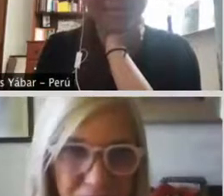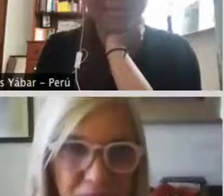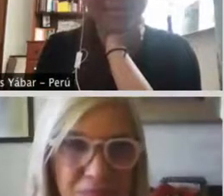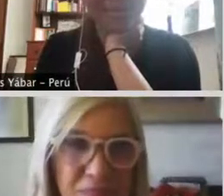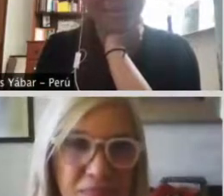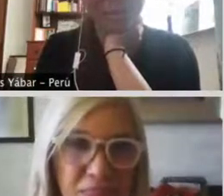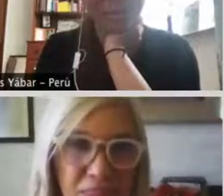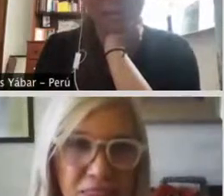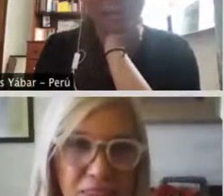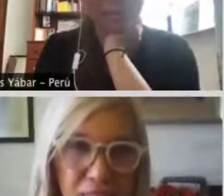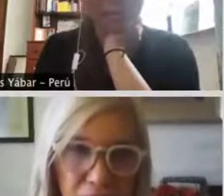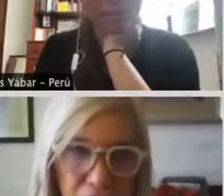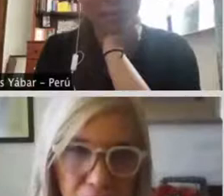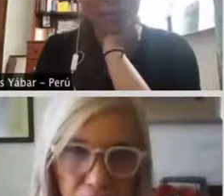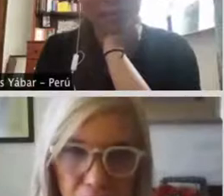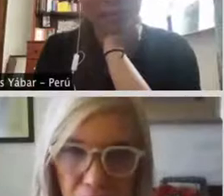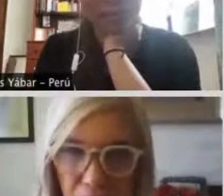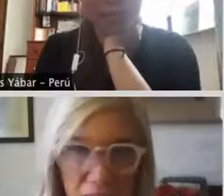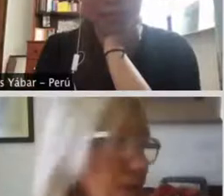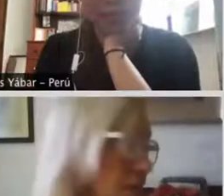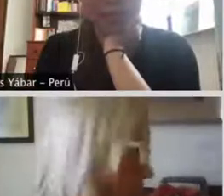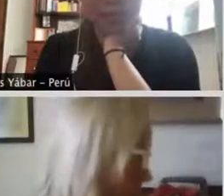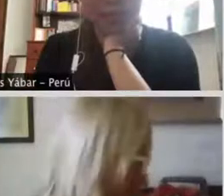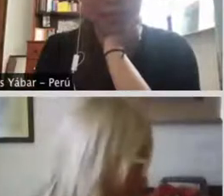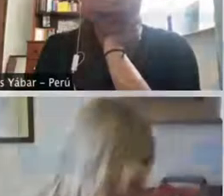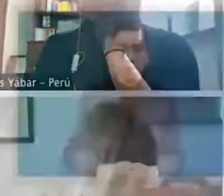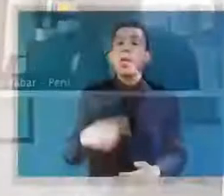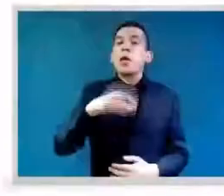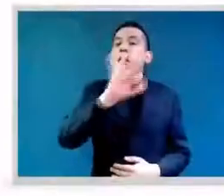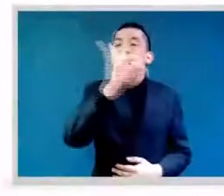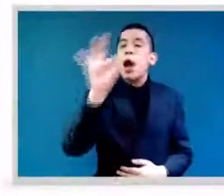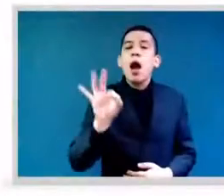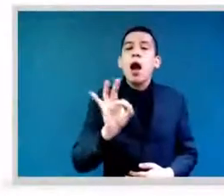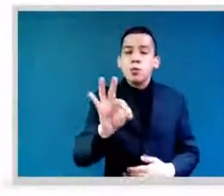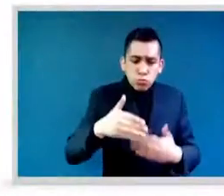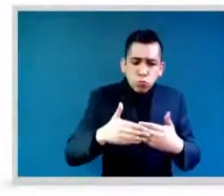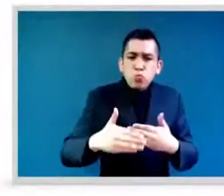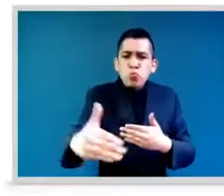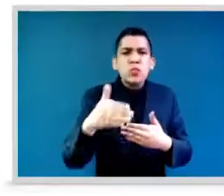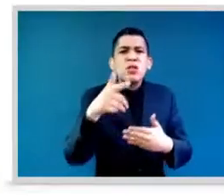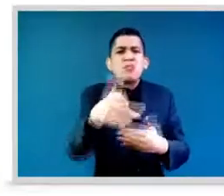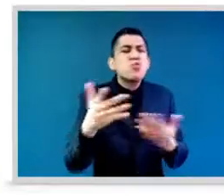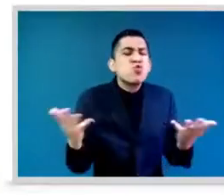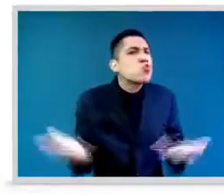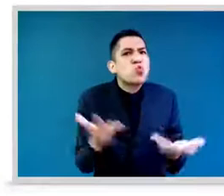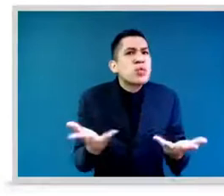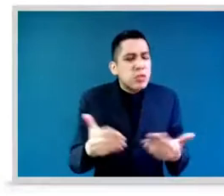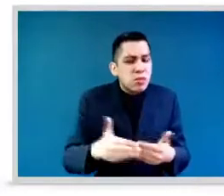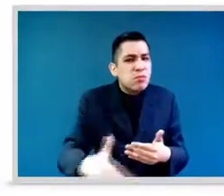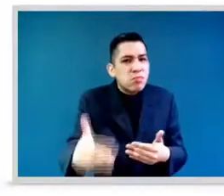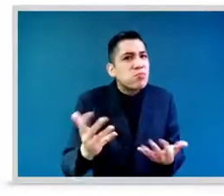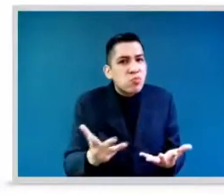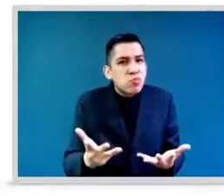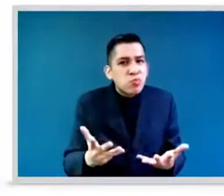Good question. So I do want to thank all of our speakers and panelists